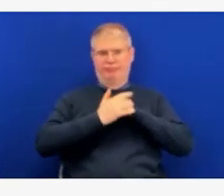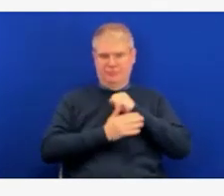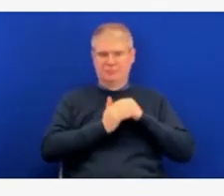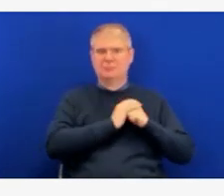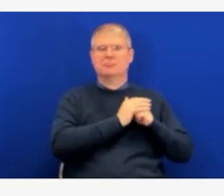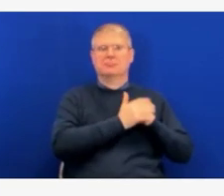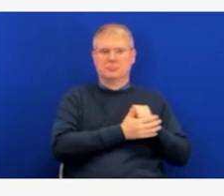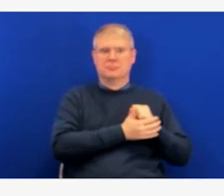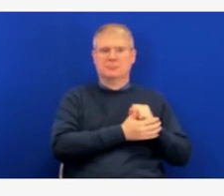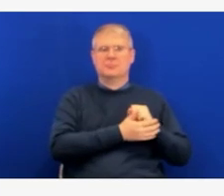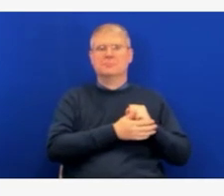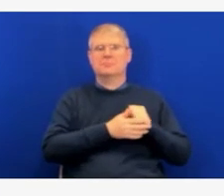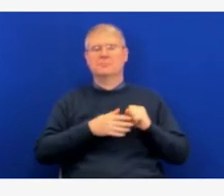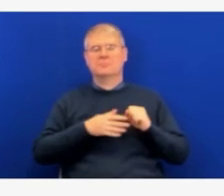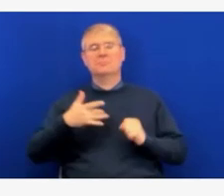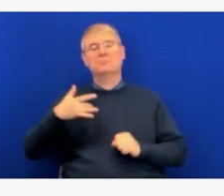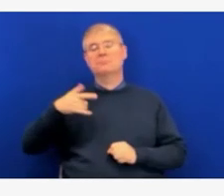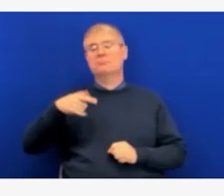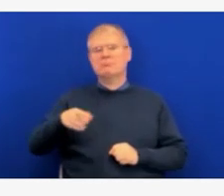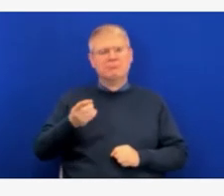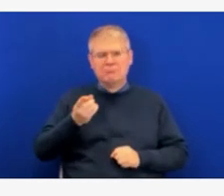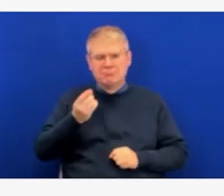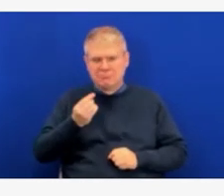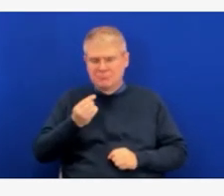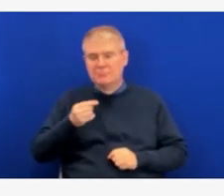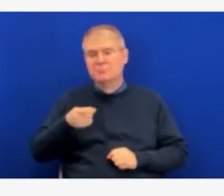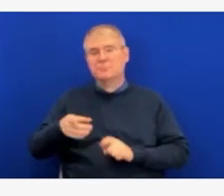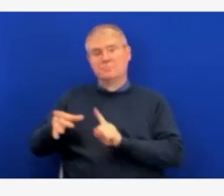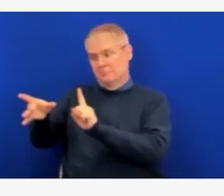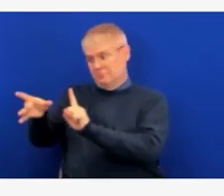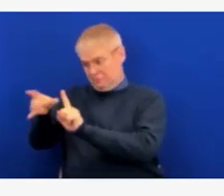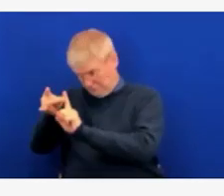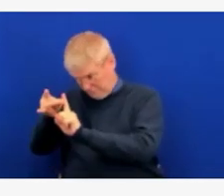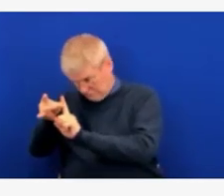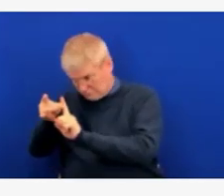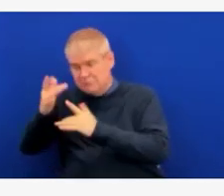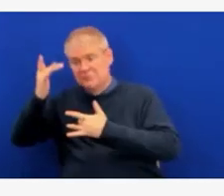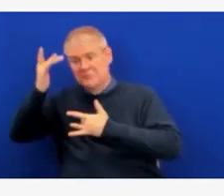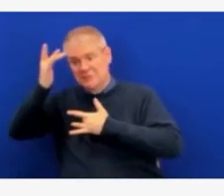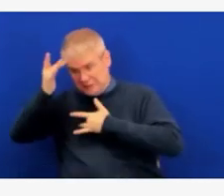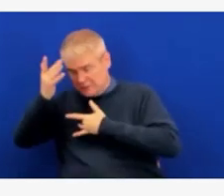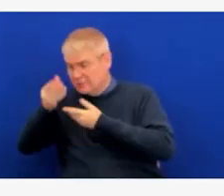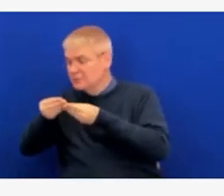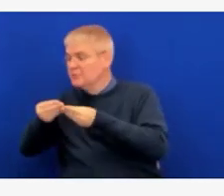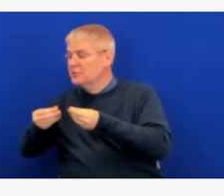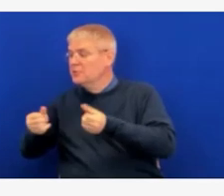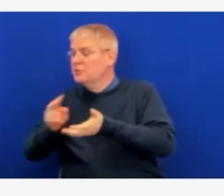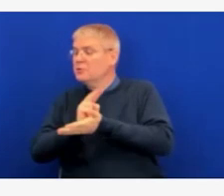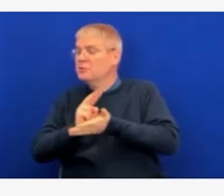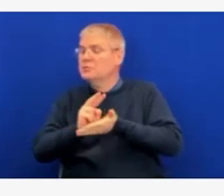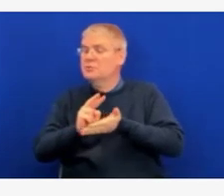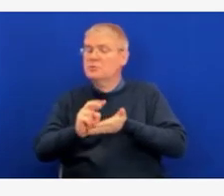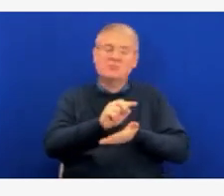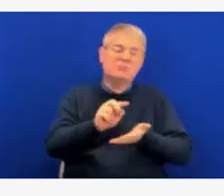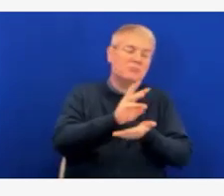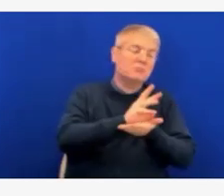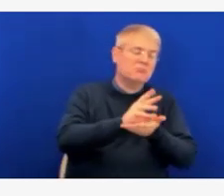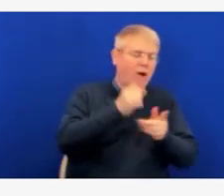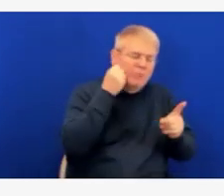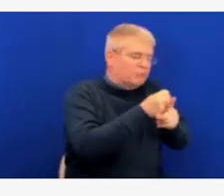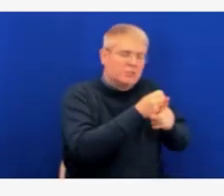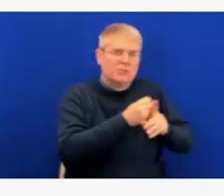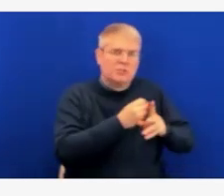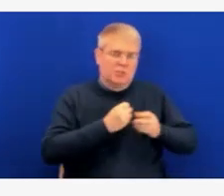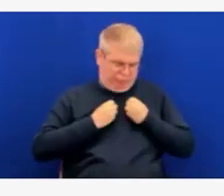So what we see is that the reports of MIS-C that are being diagnosed by physicians